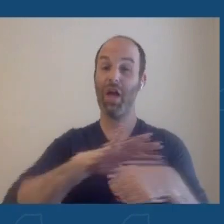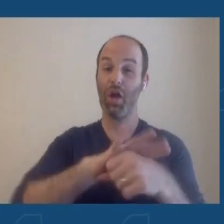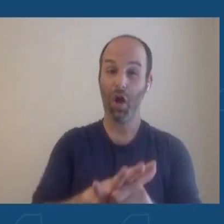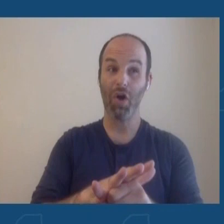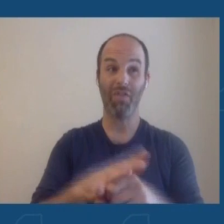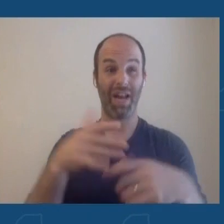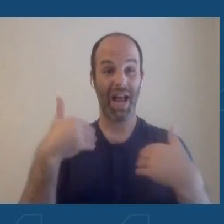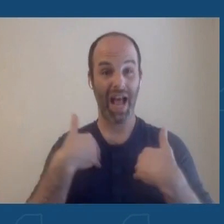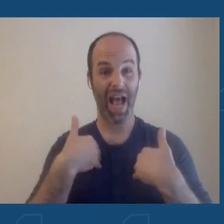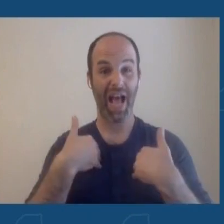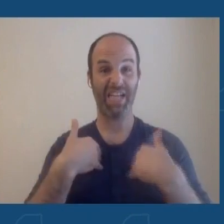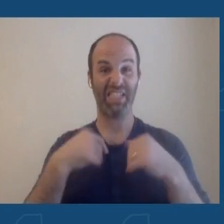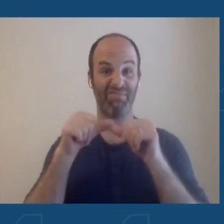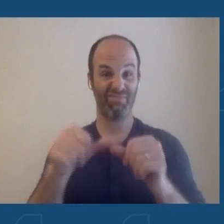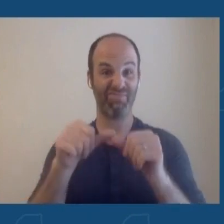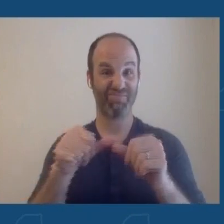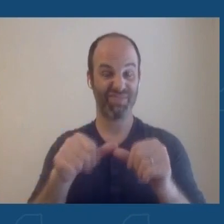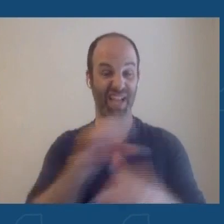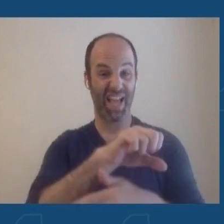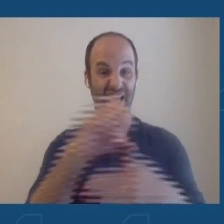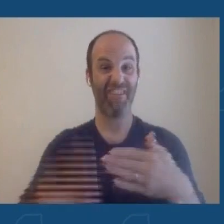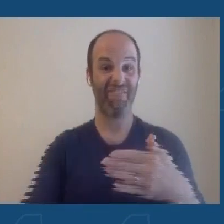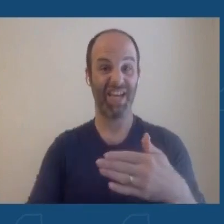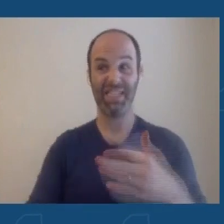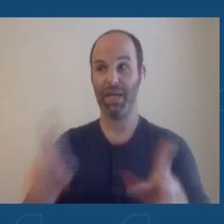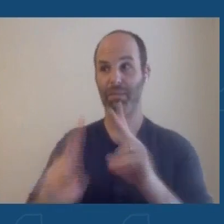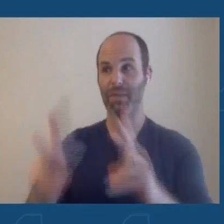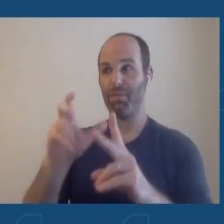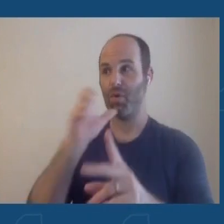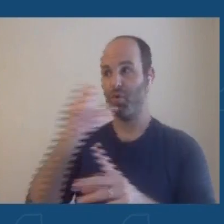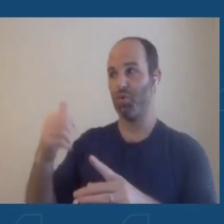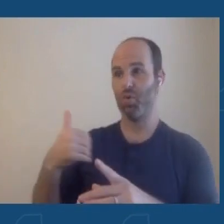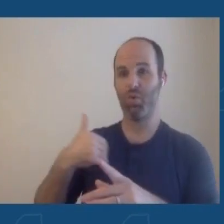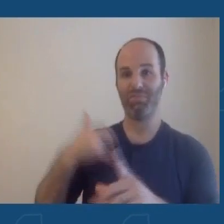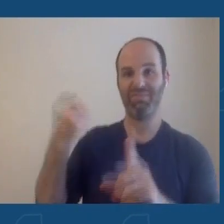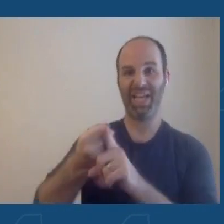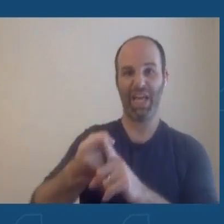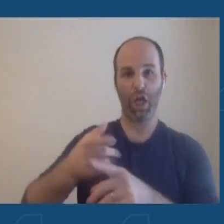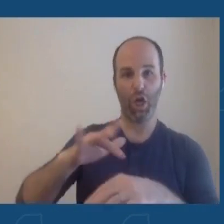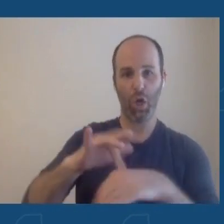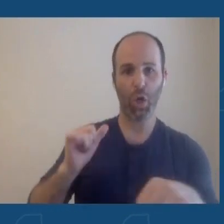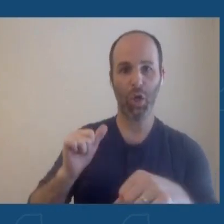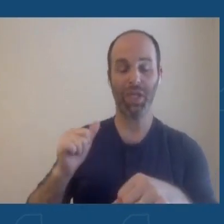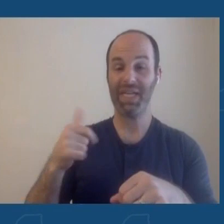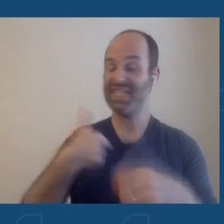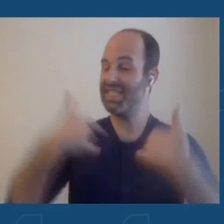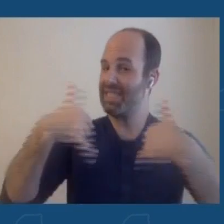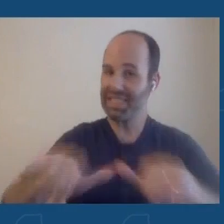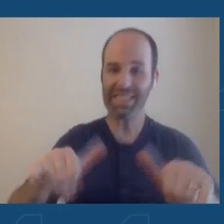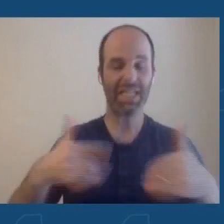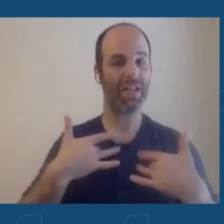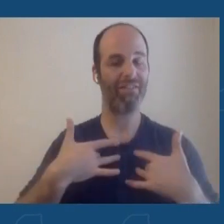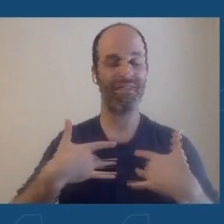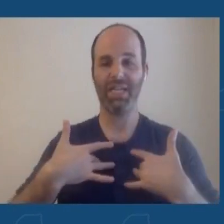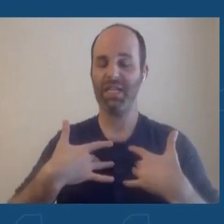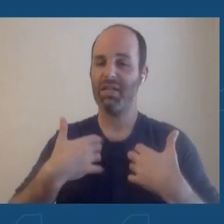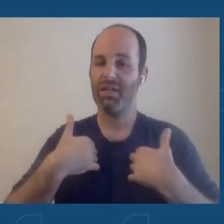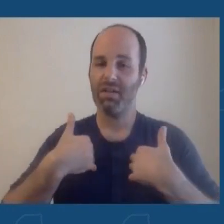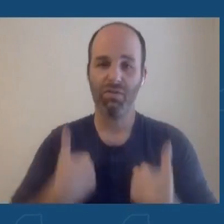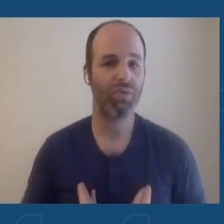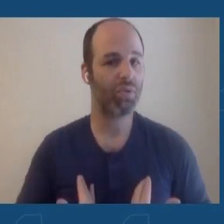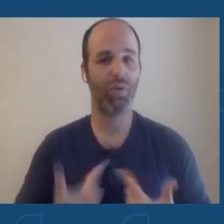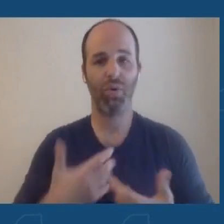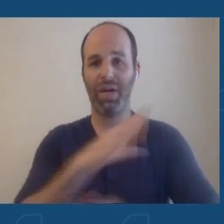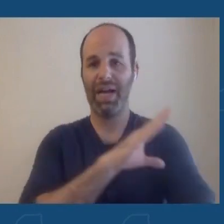the pandemic who have that loss of energy and feel that their senses are not what they used to be. And just a lot of,